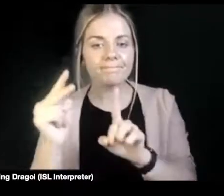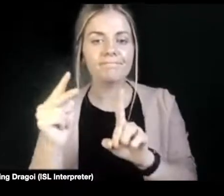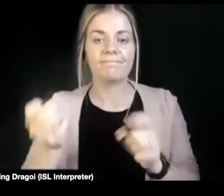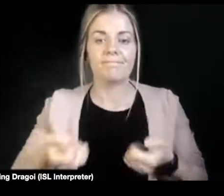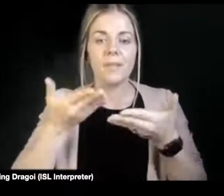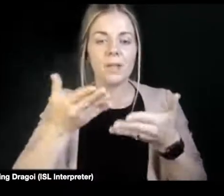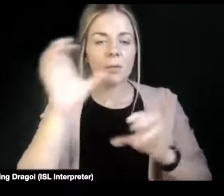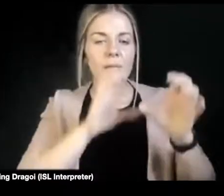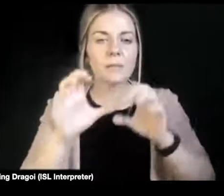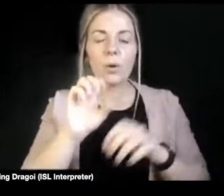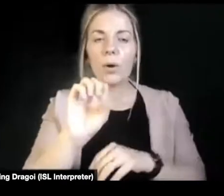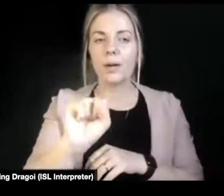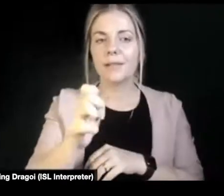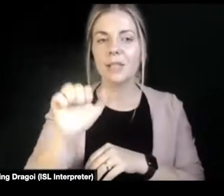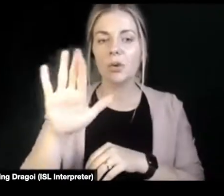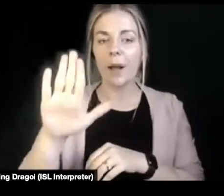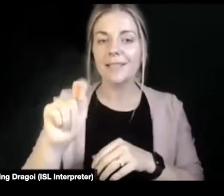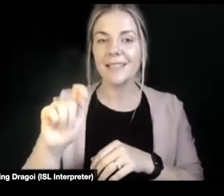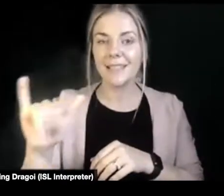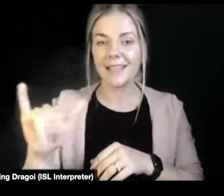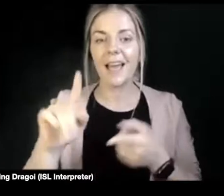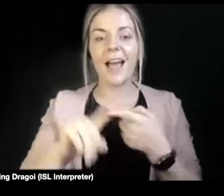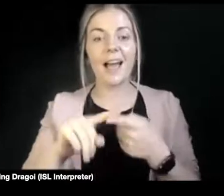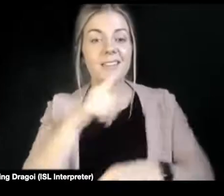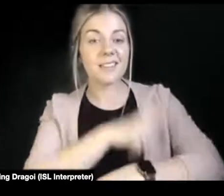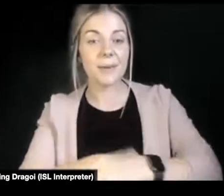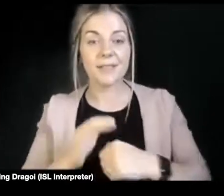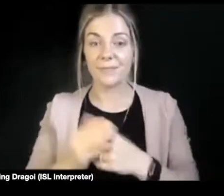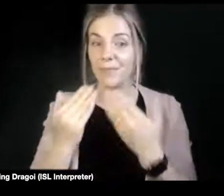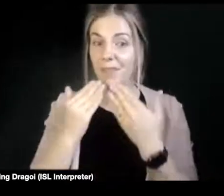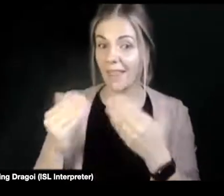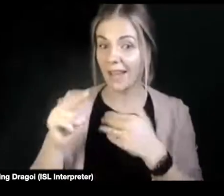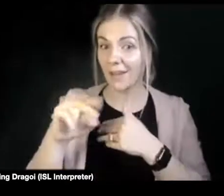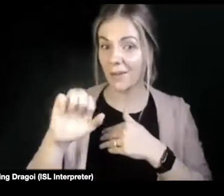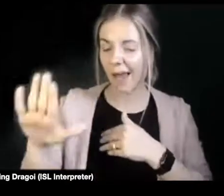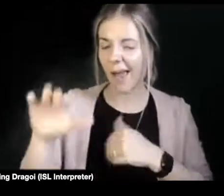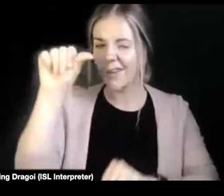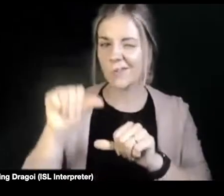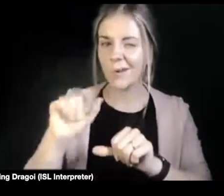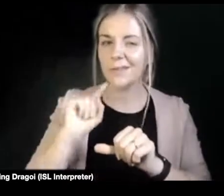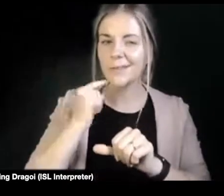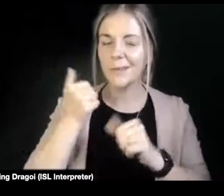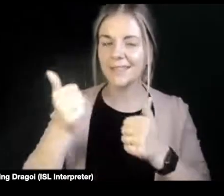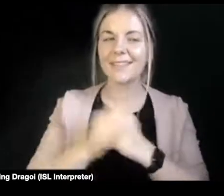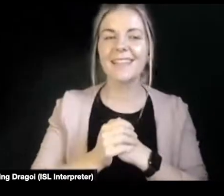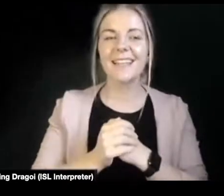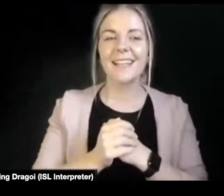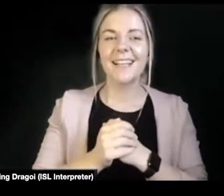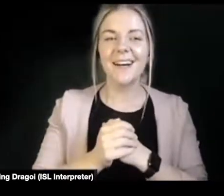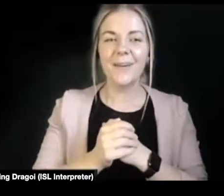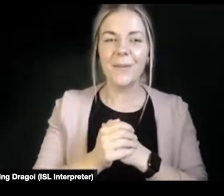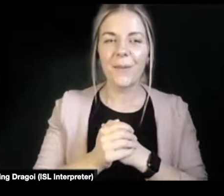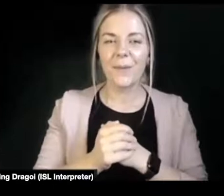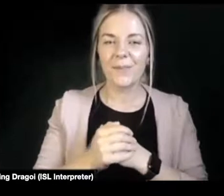Thanks, Niall. Thank you very much. Nice and short and snappy. I'll be cracking the whip if I'm not.